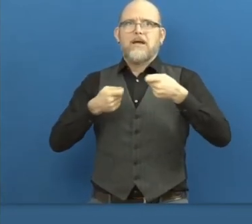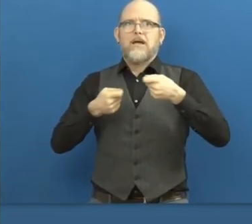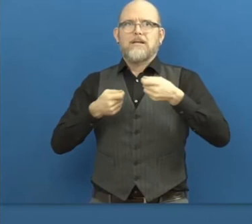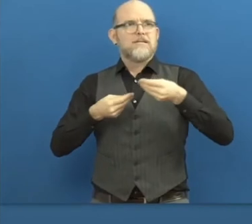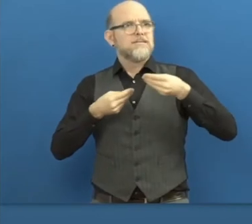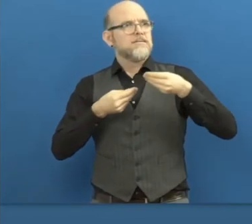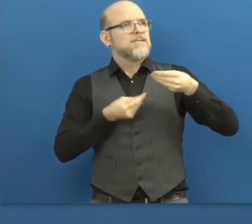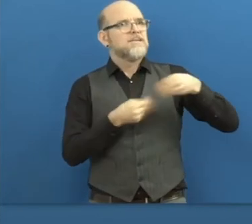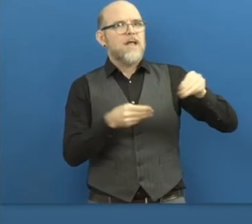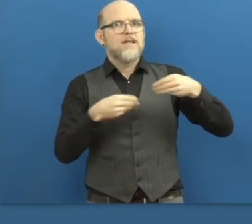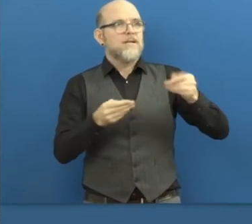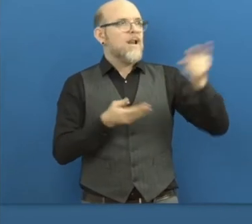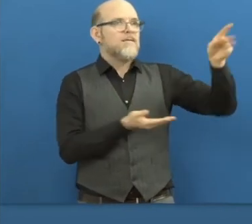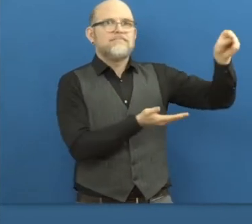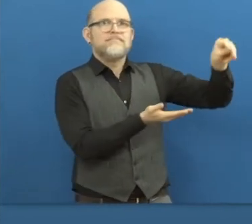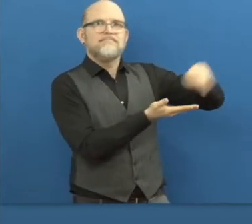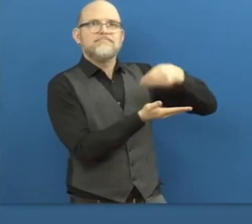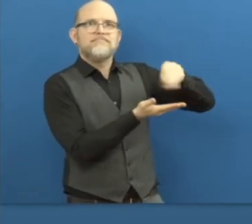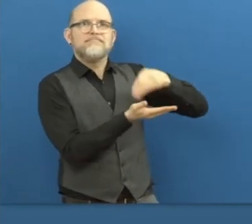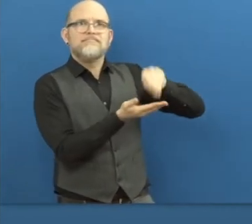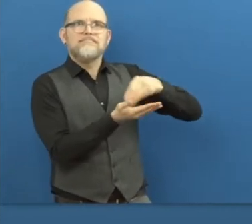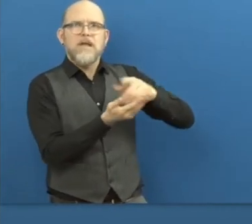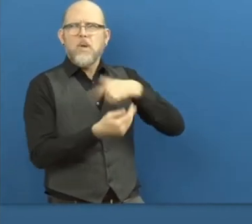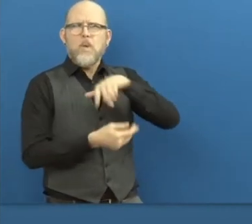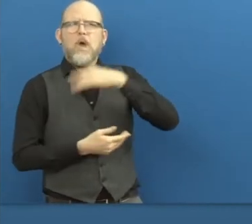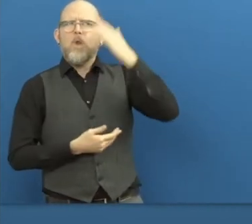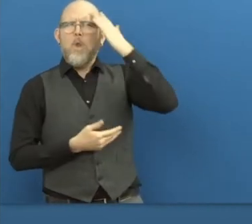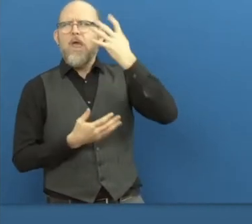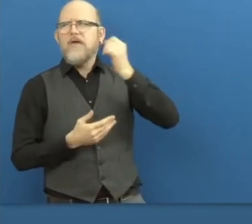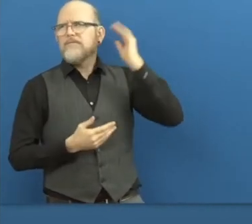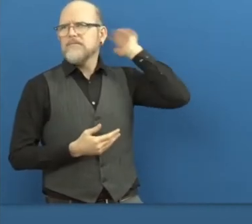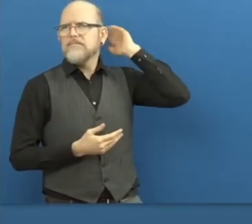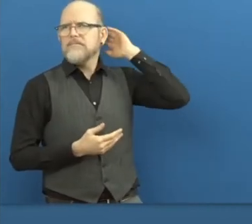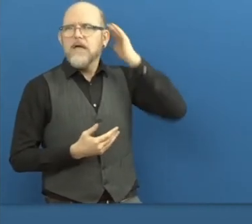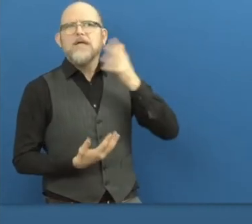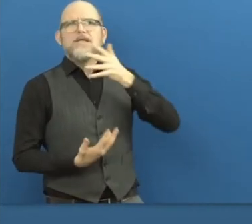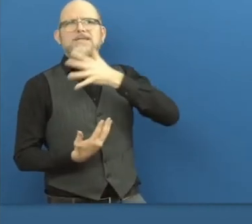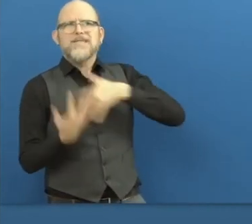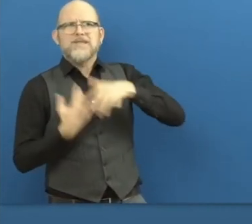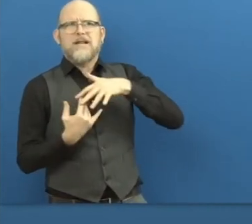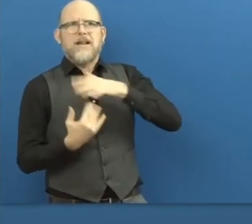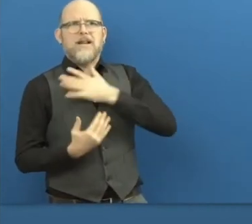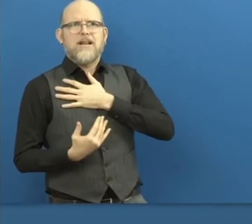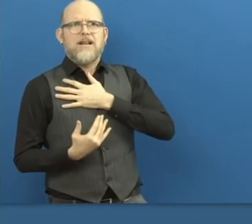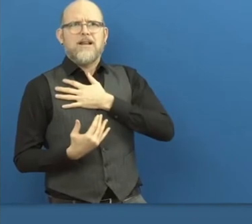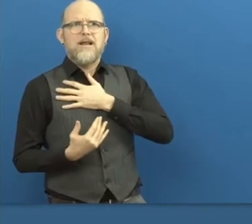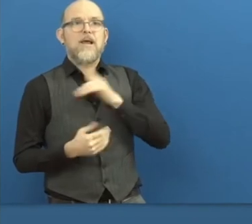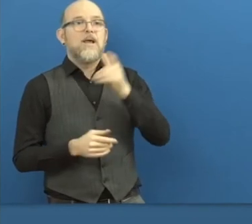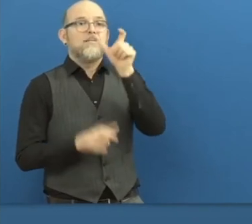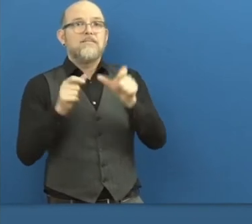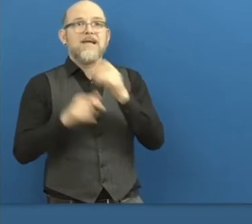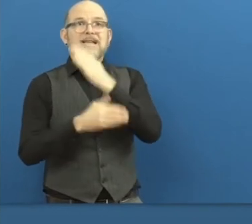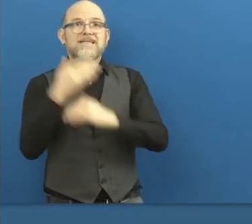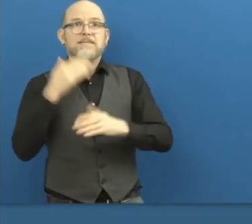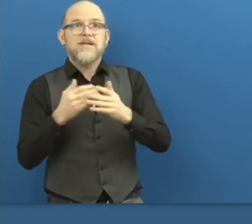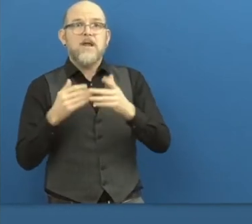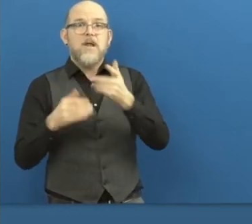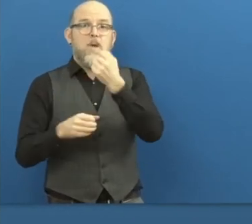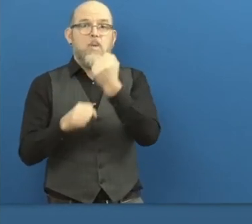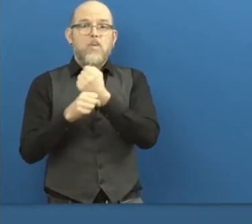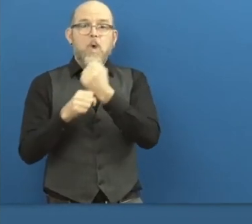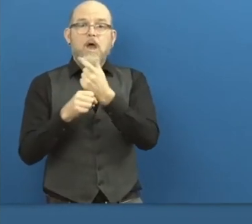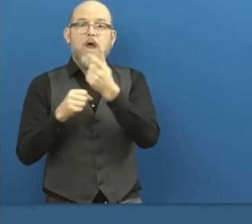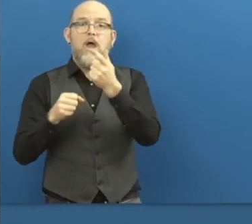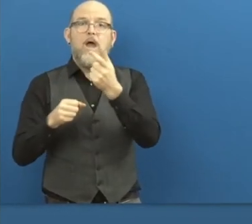with the strong social mission that we want to lower the number of unemployment rate of people with disabilities and to create this